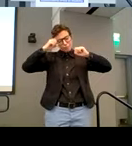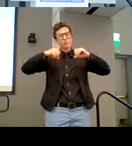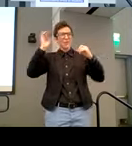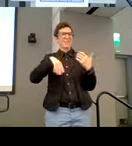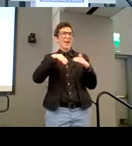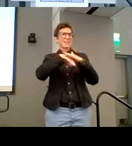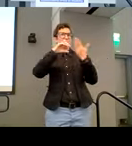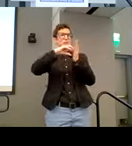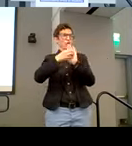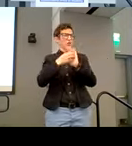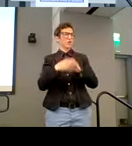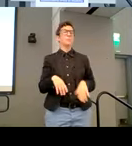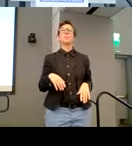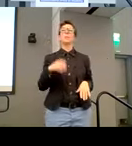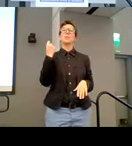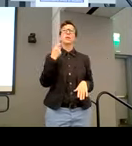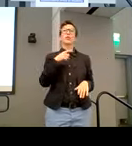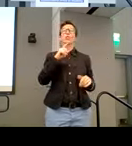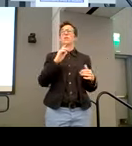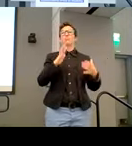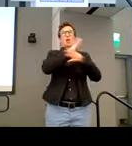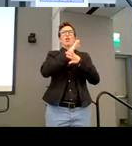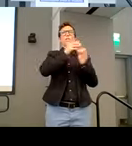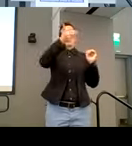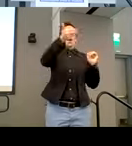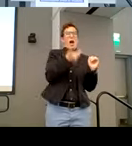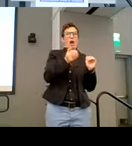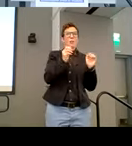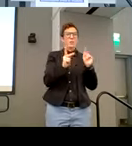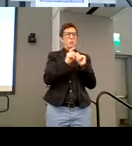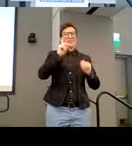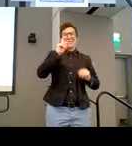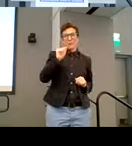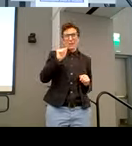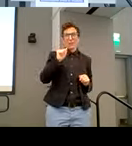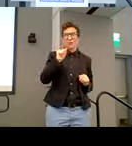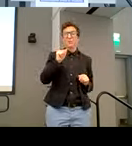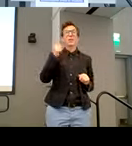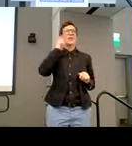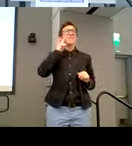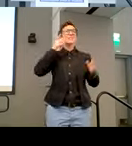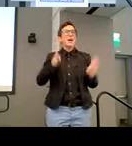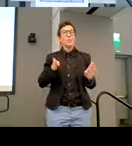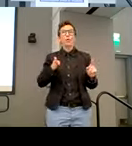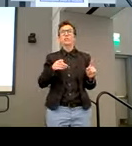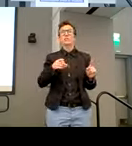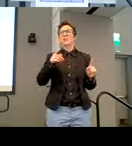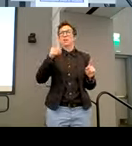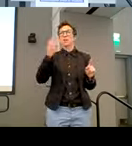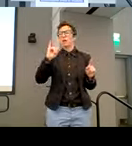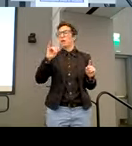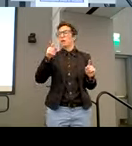disabled people is job number one, if you want to work on accessibility, because if there's a deaf person in the cubicle next door,